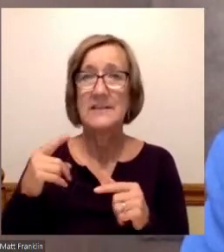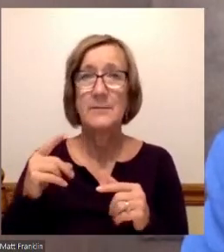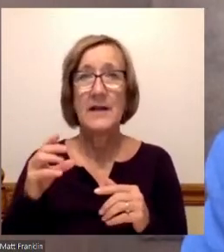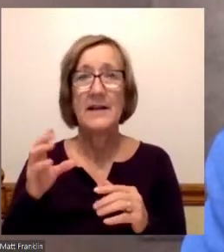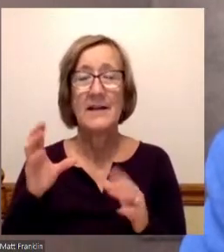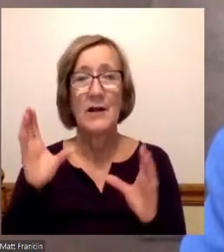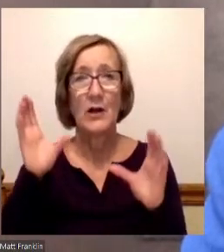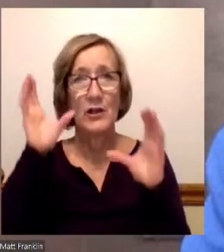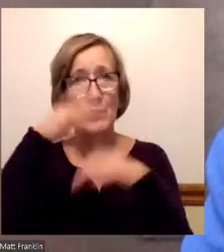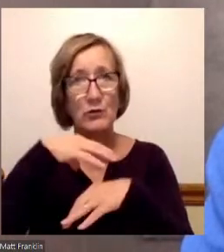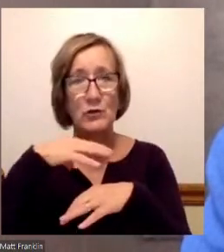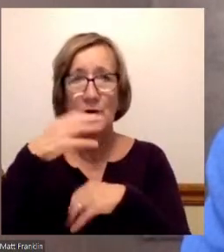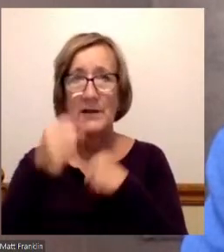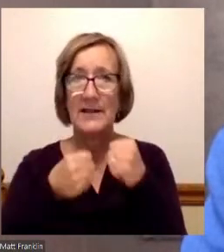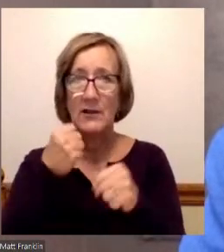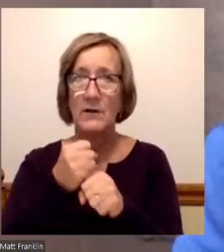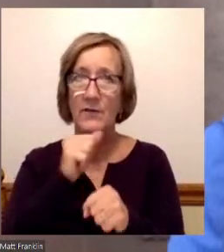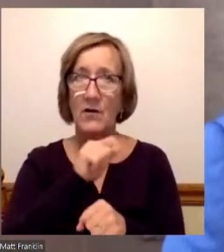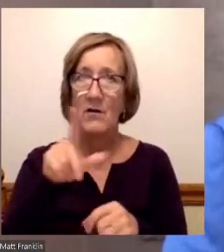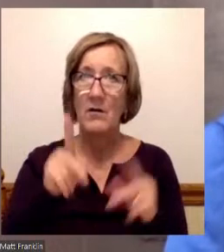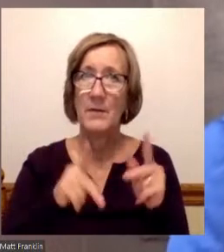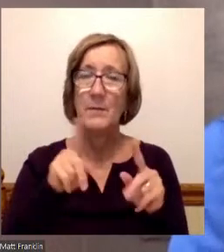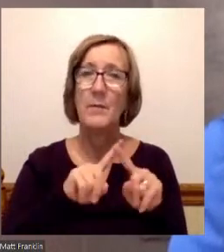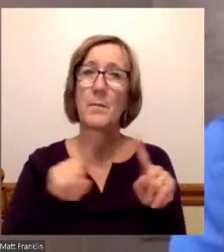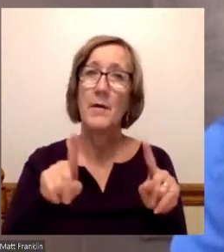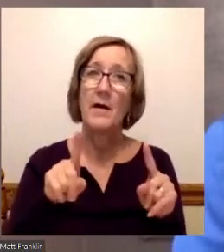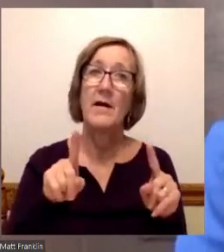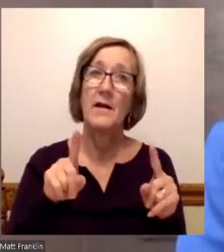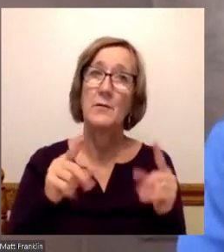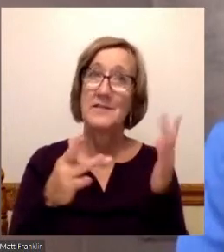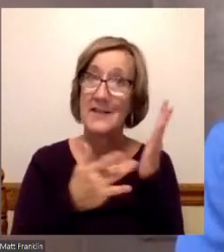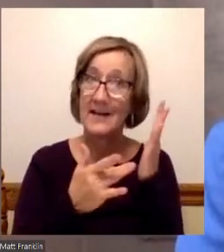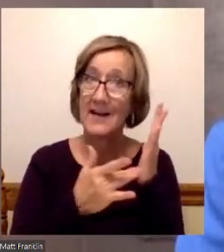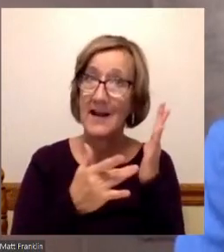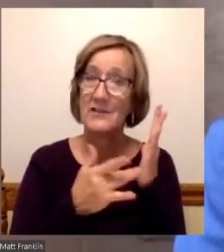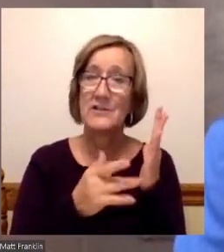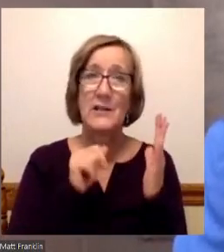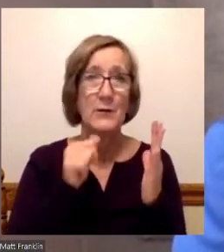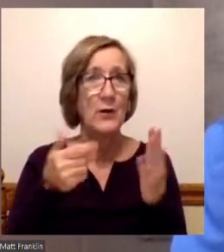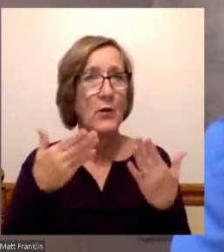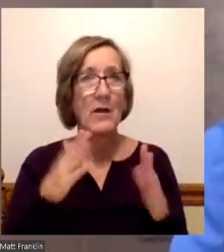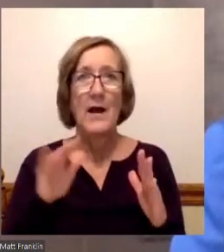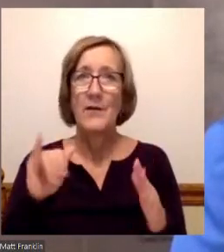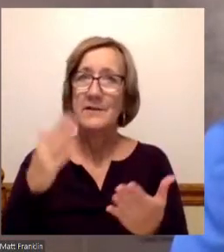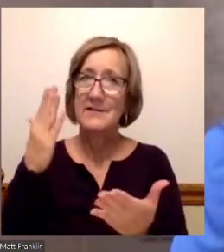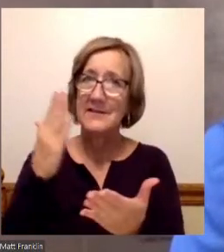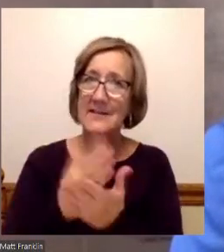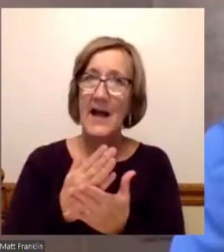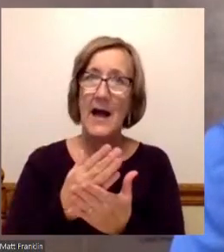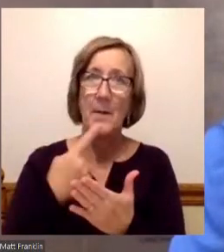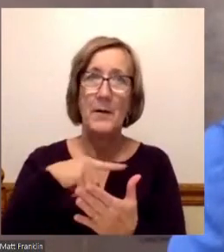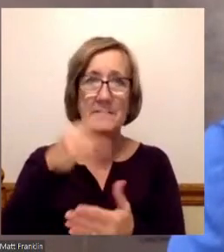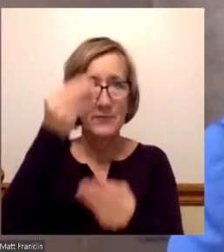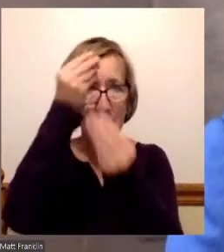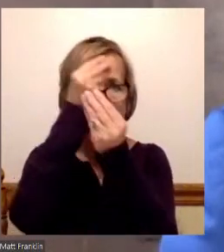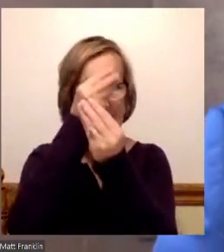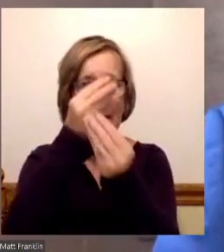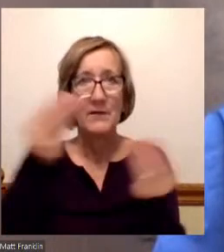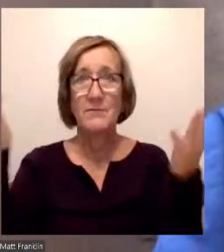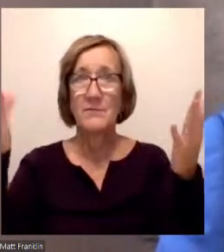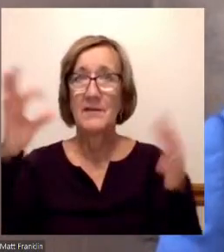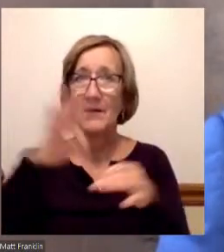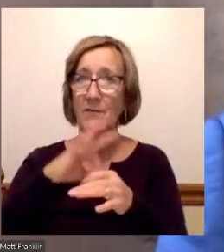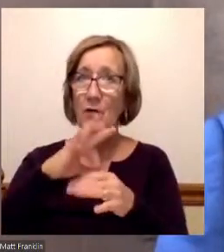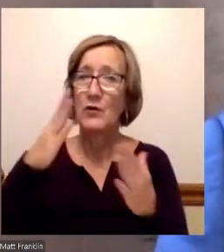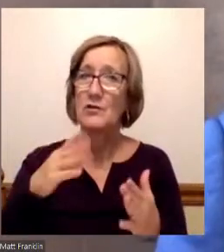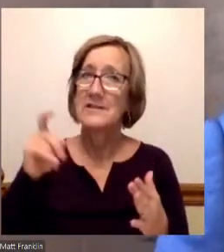everybody. But we definitely, with the help of technology, not letting that stop us from getting out information that voters need to